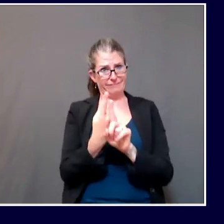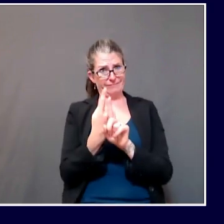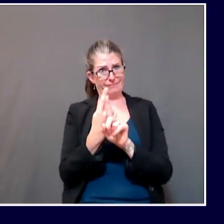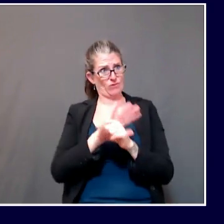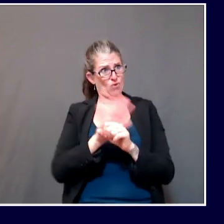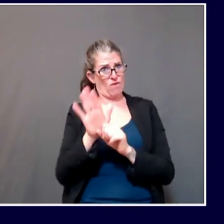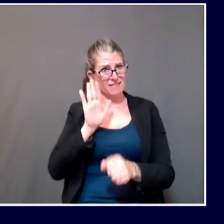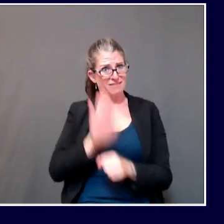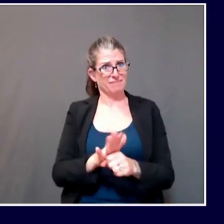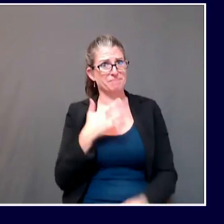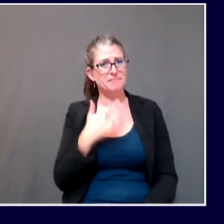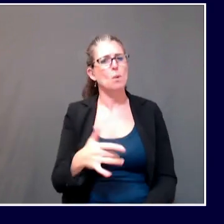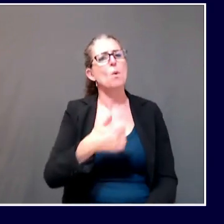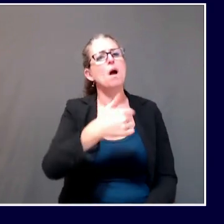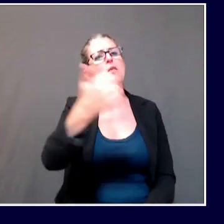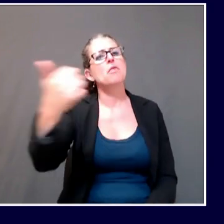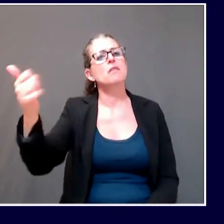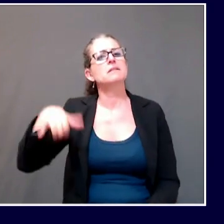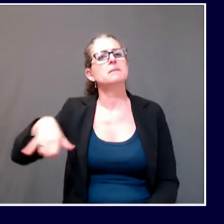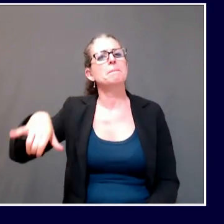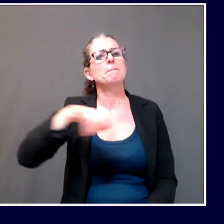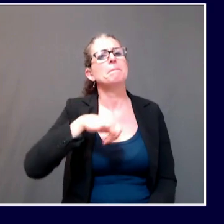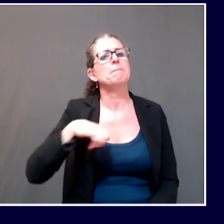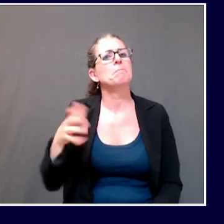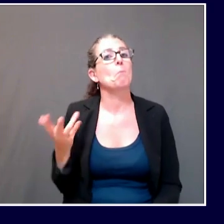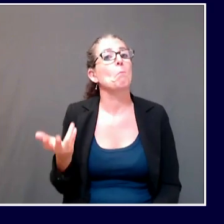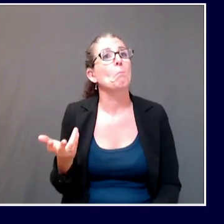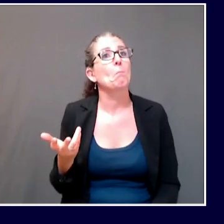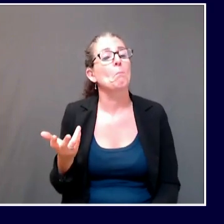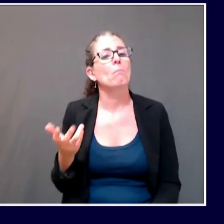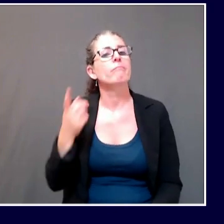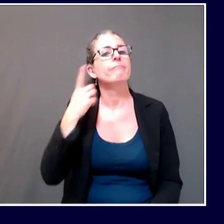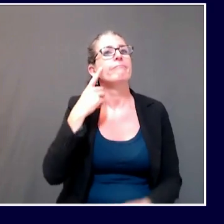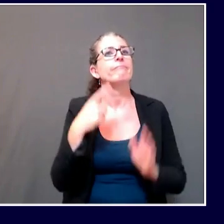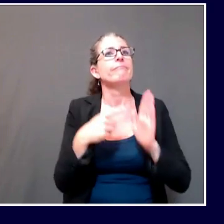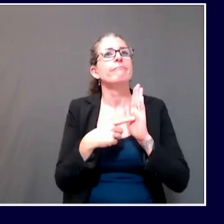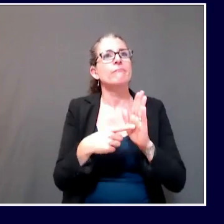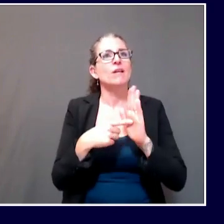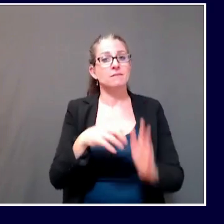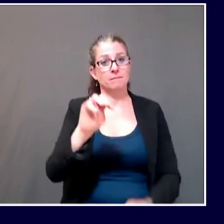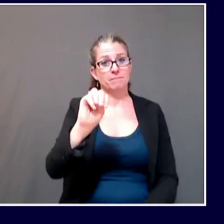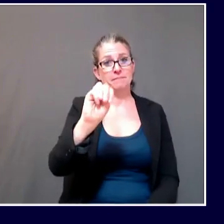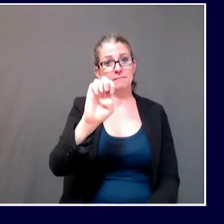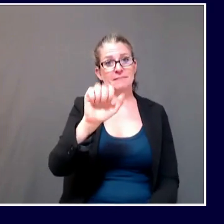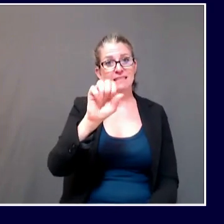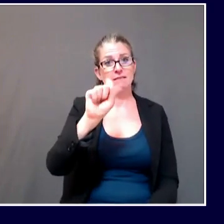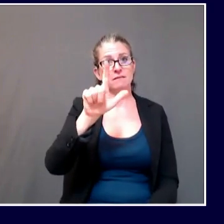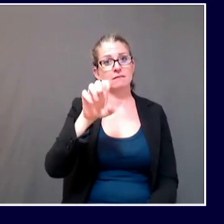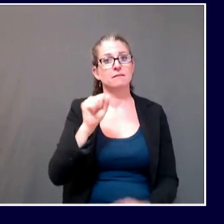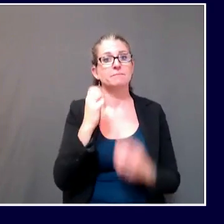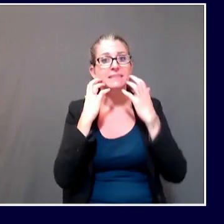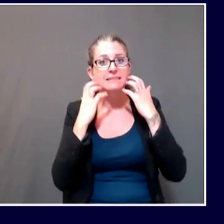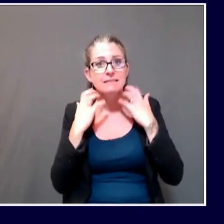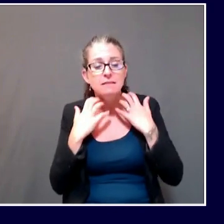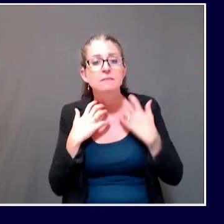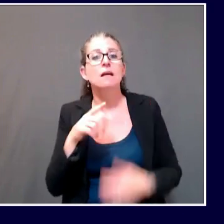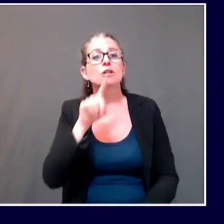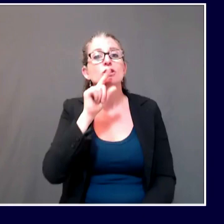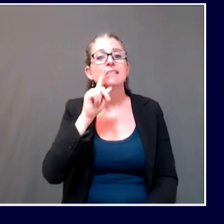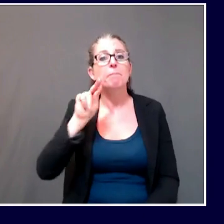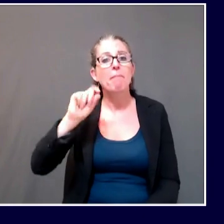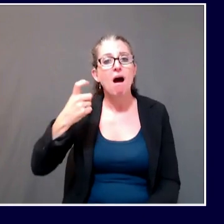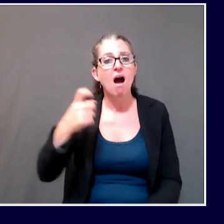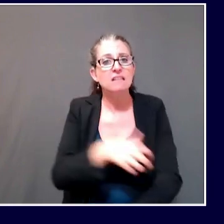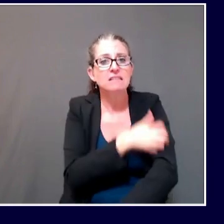find is whether that's the measles virus, chickenpox, or just about any other infectious disease that can affect children and adults.